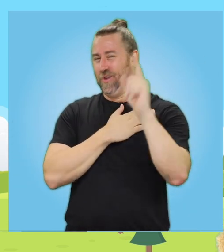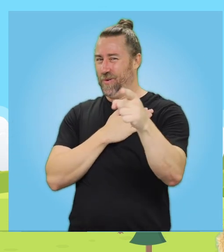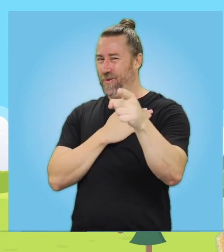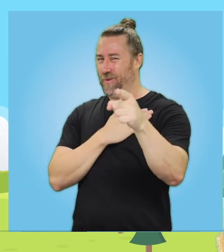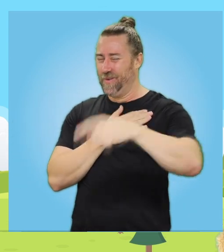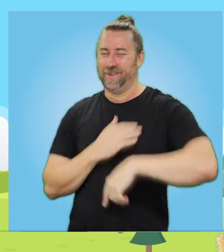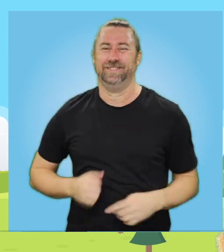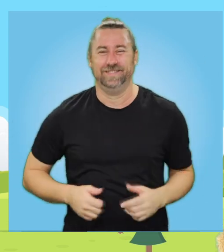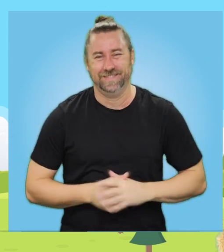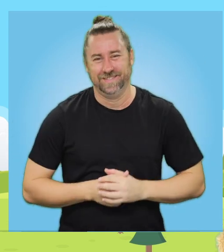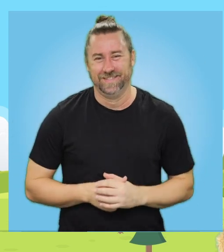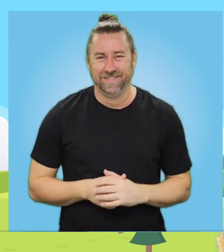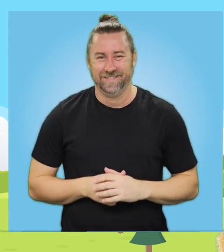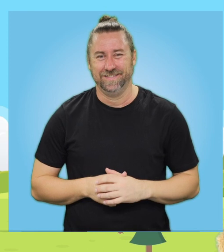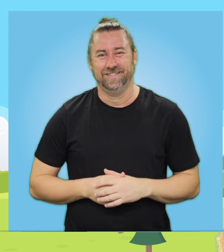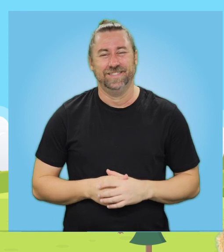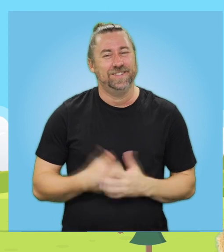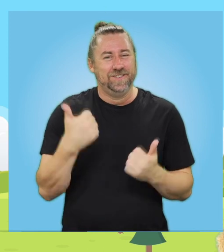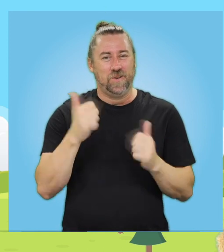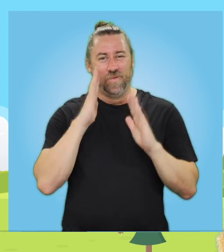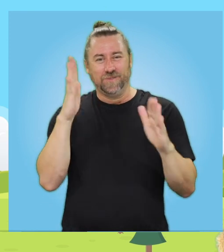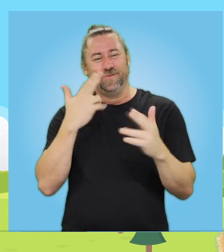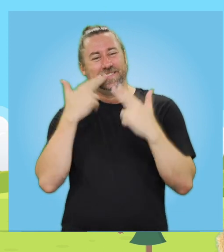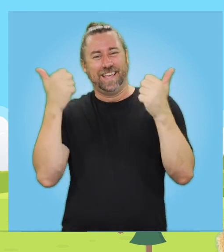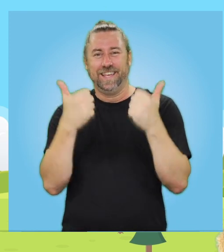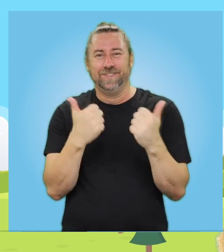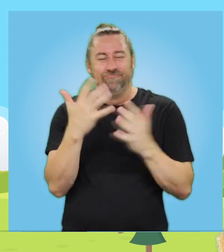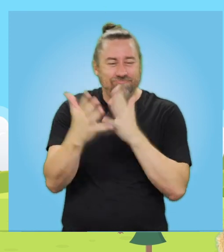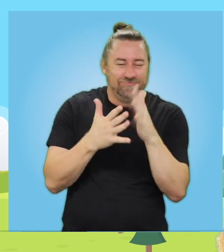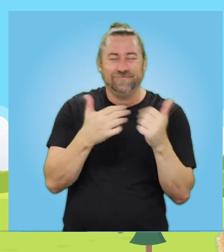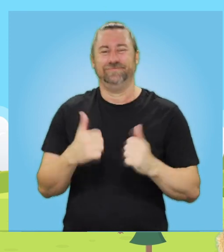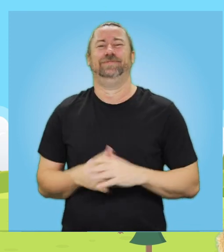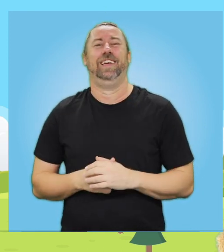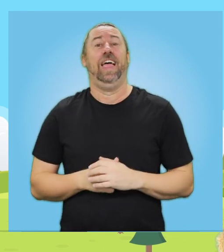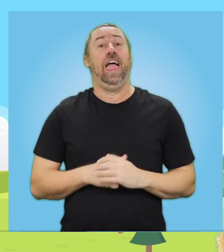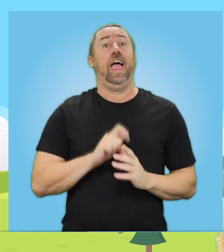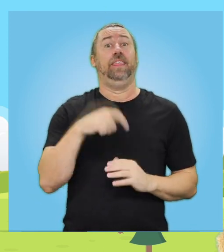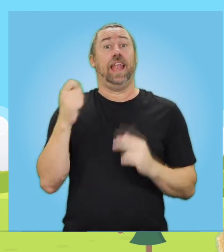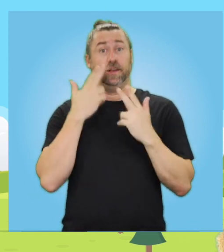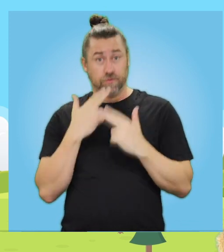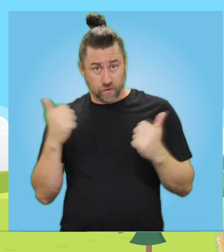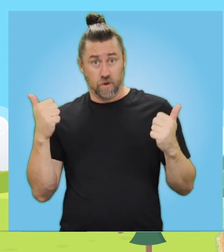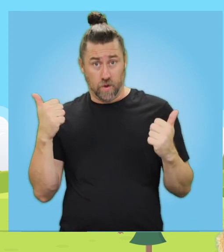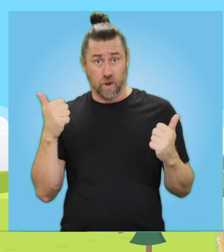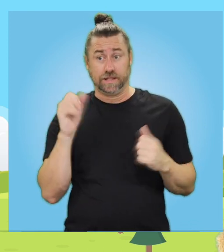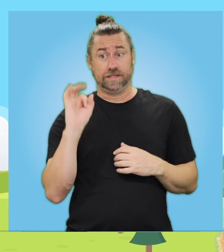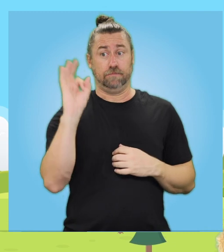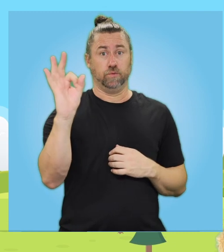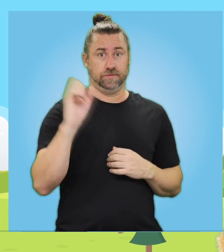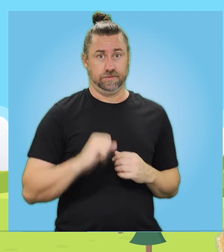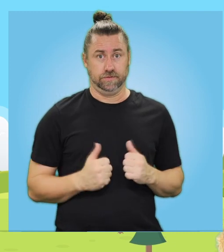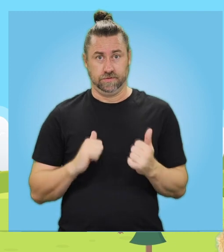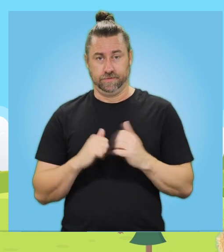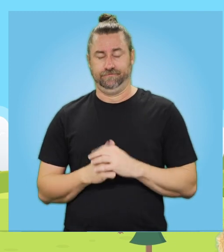You. Awesome job everyone. Alright, this next one is called Put A Spot Over